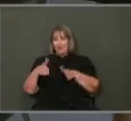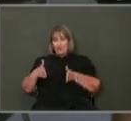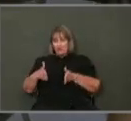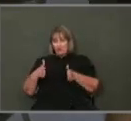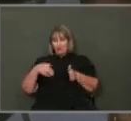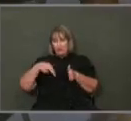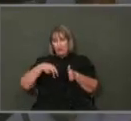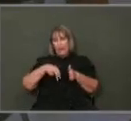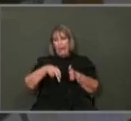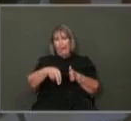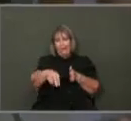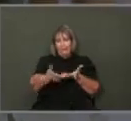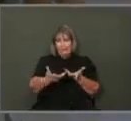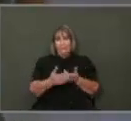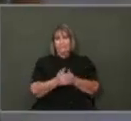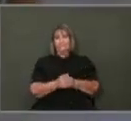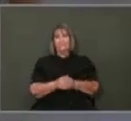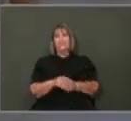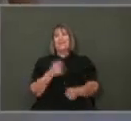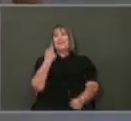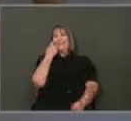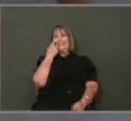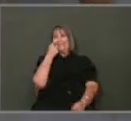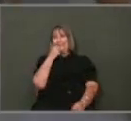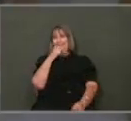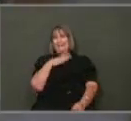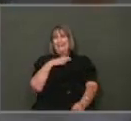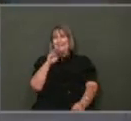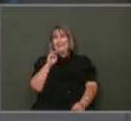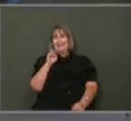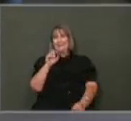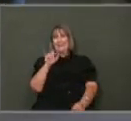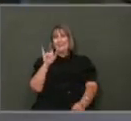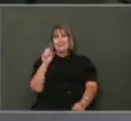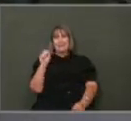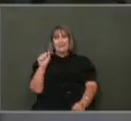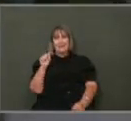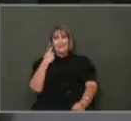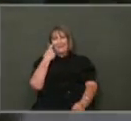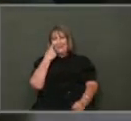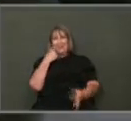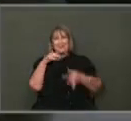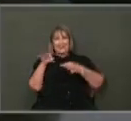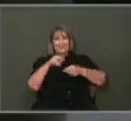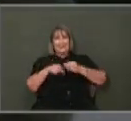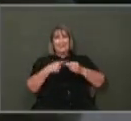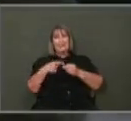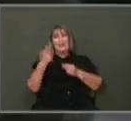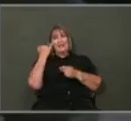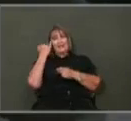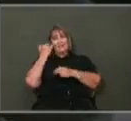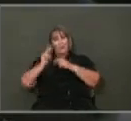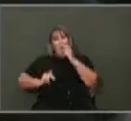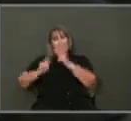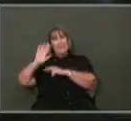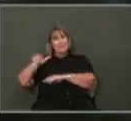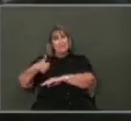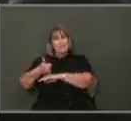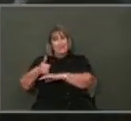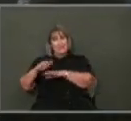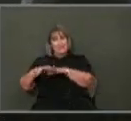part of the code that Melissa talked about makes that requirement on the developers to be able to